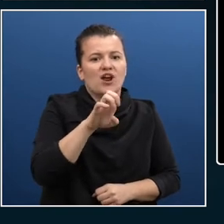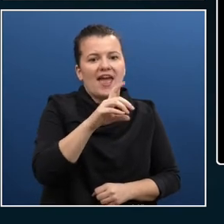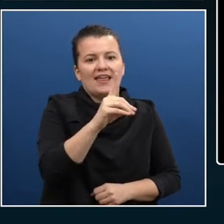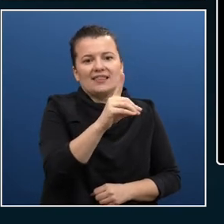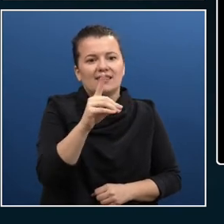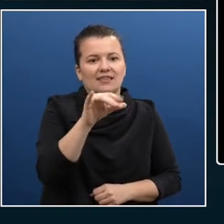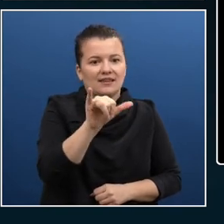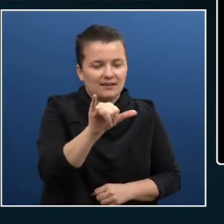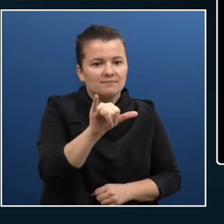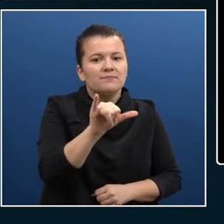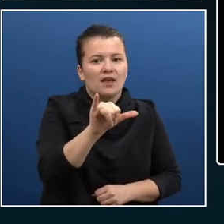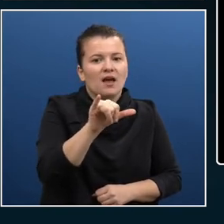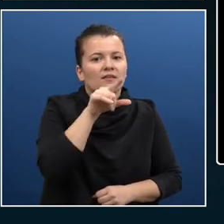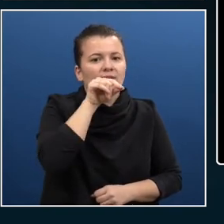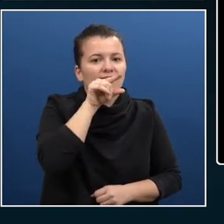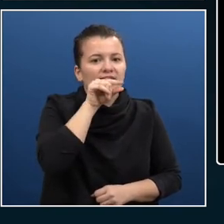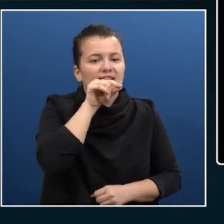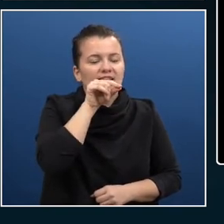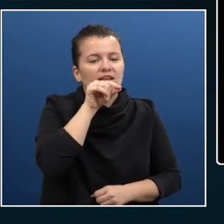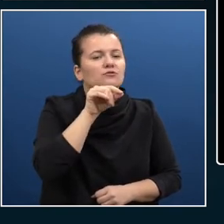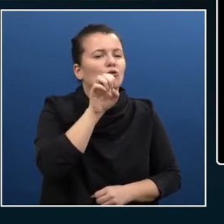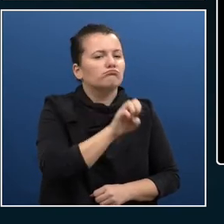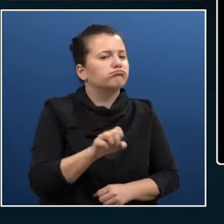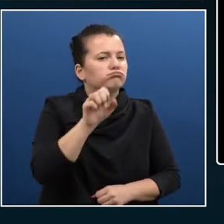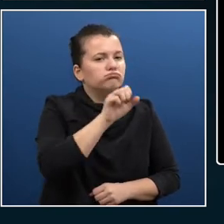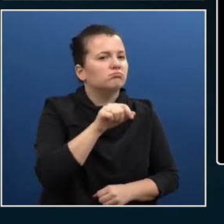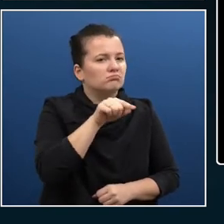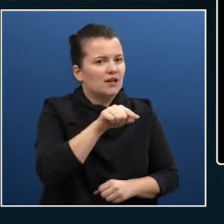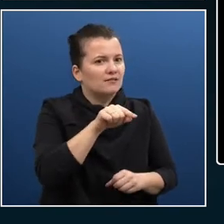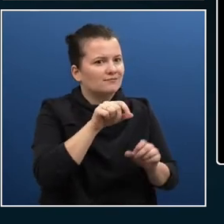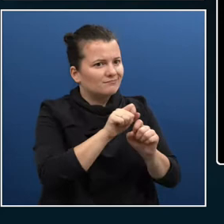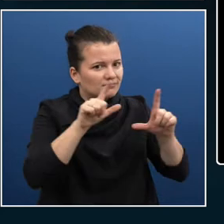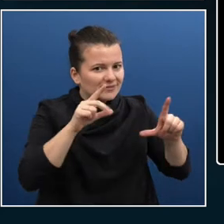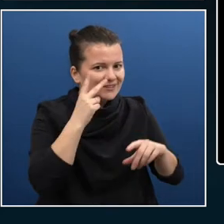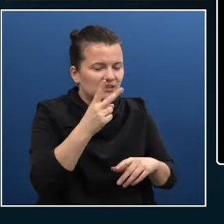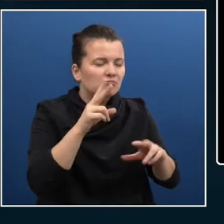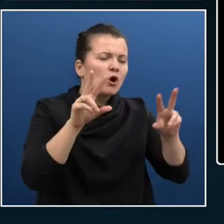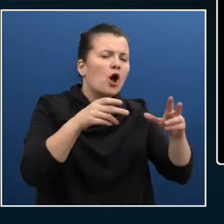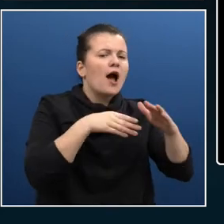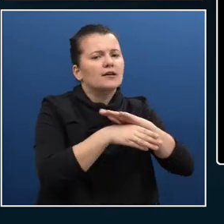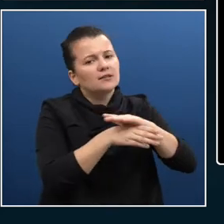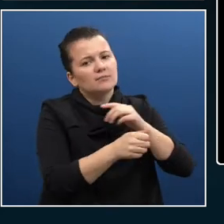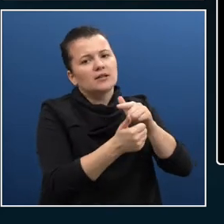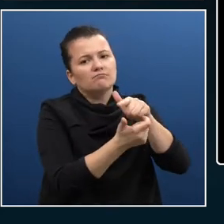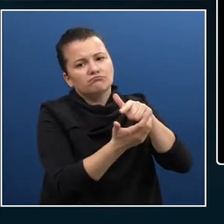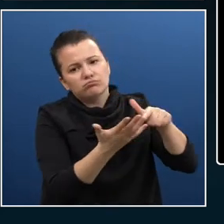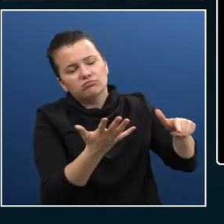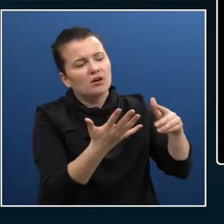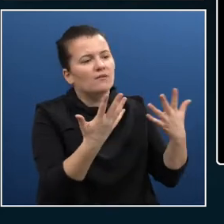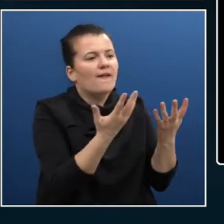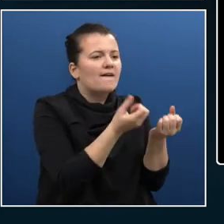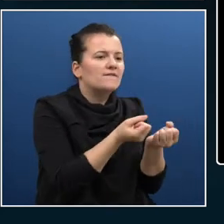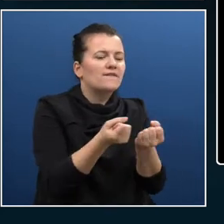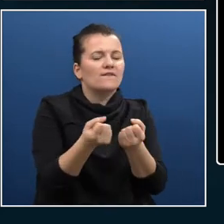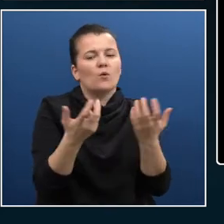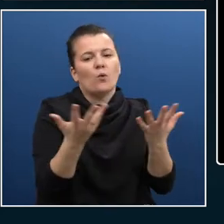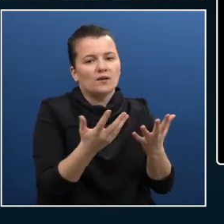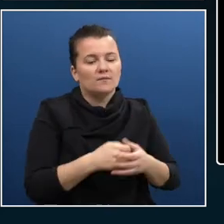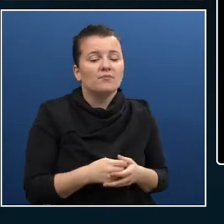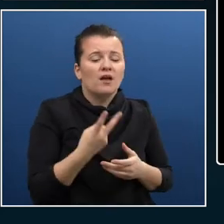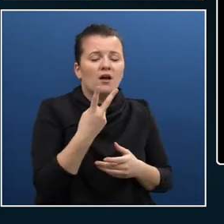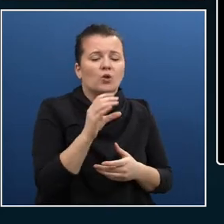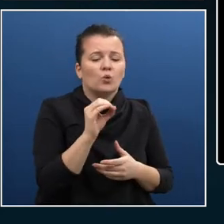accessibility updates and I'm hopelessly in love with Java all these years for the last 20 years.